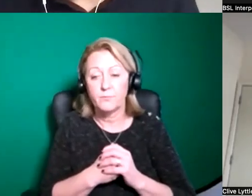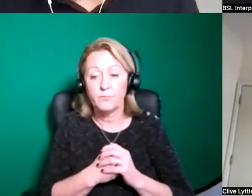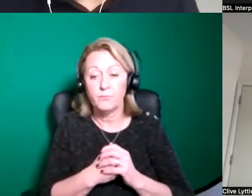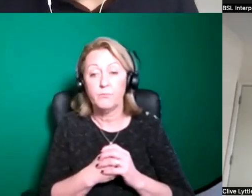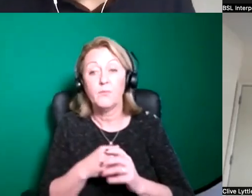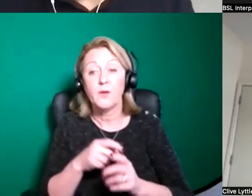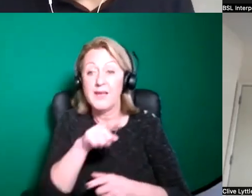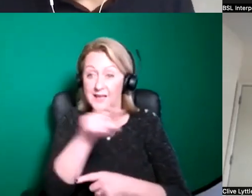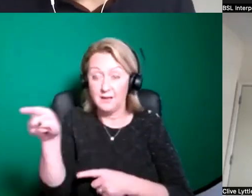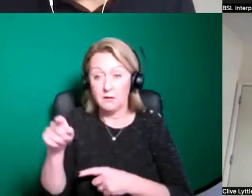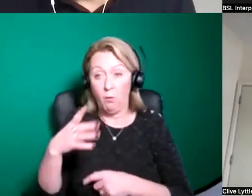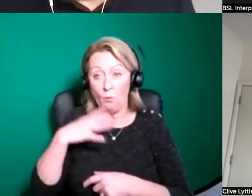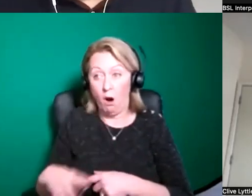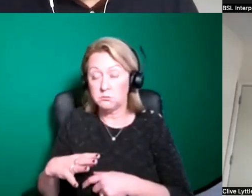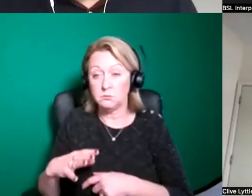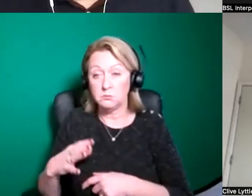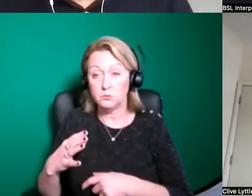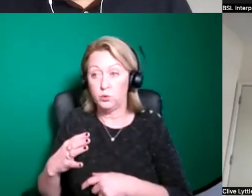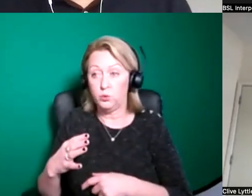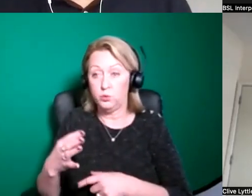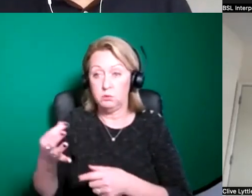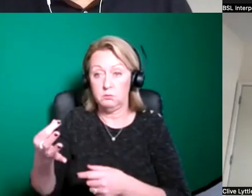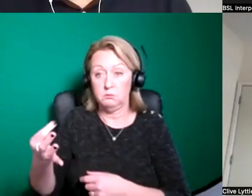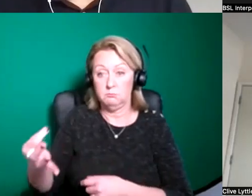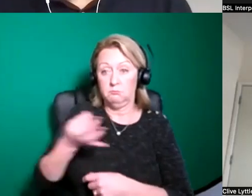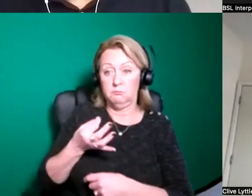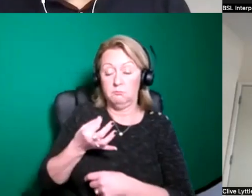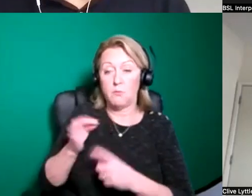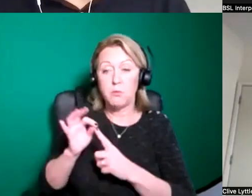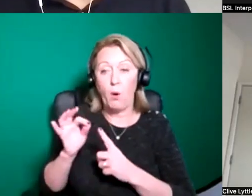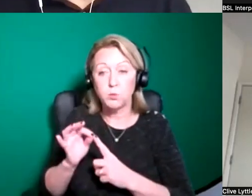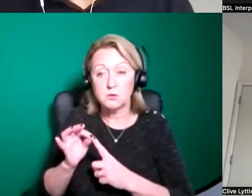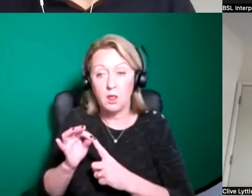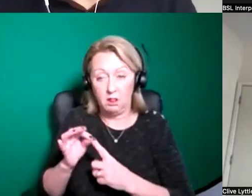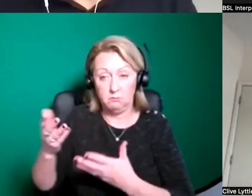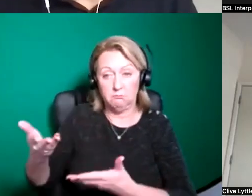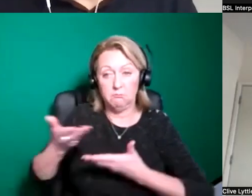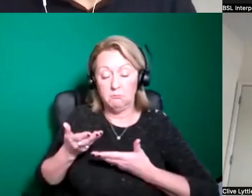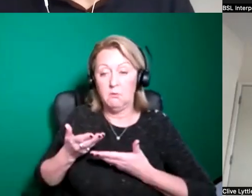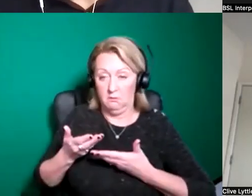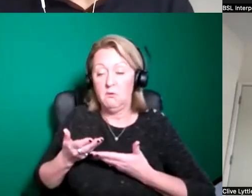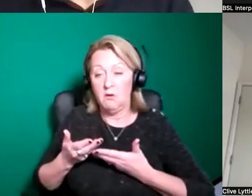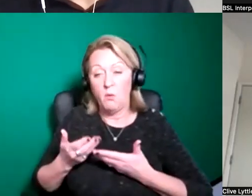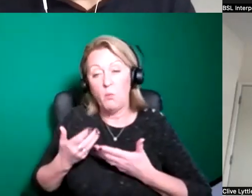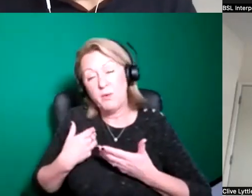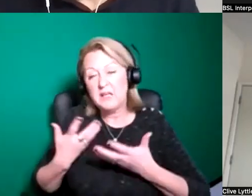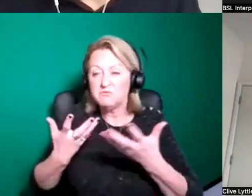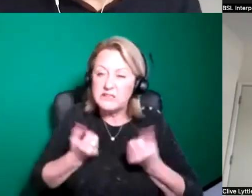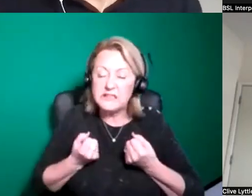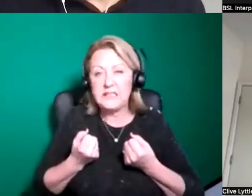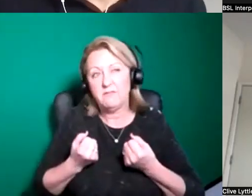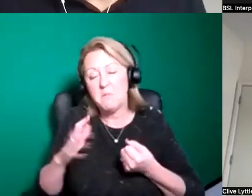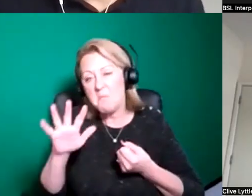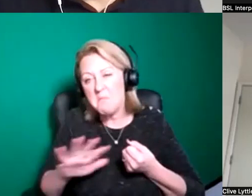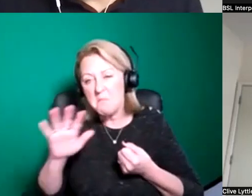to submit a proposal is free to do so and the number of proposals that we often receive is often between about 100